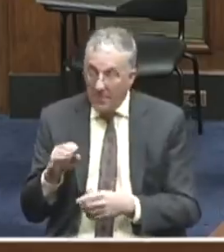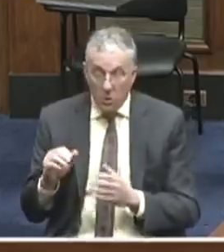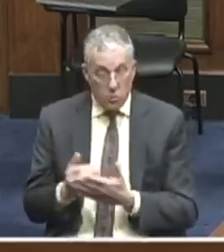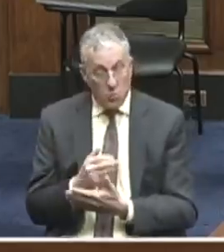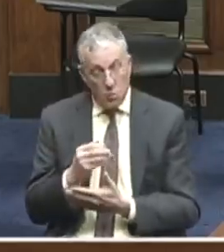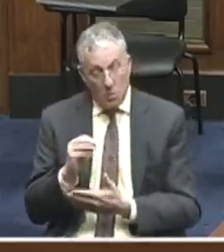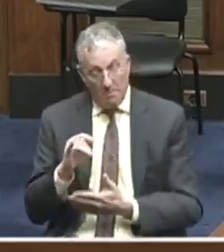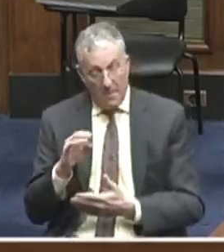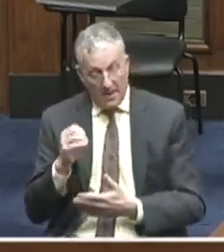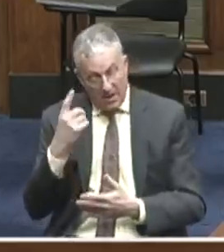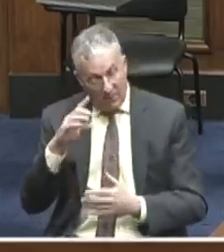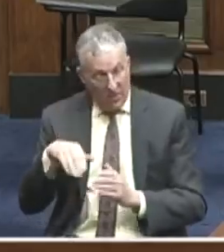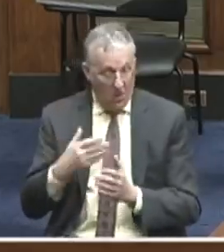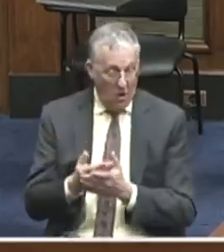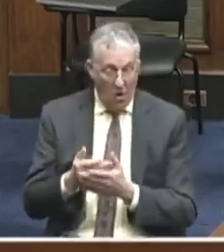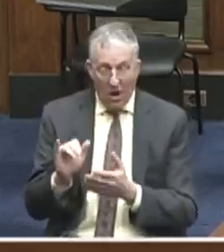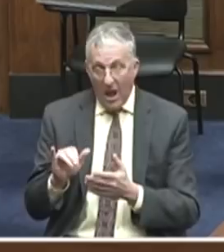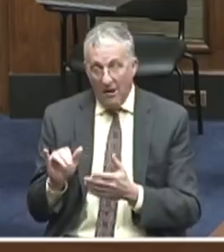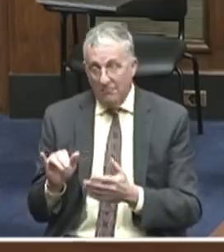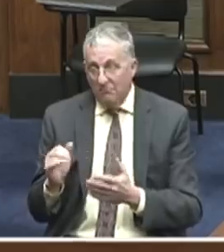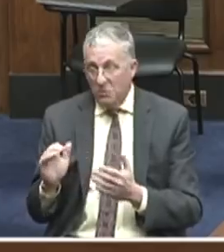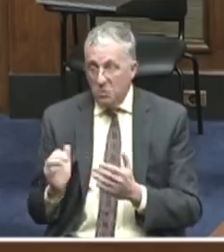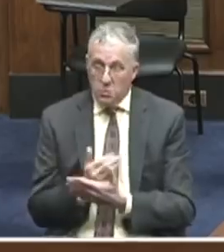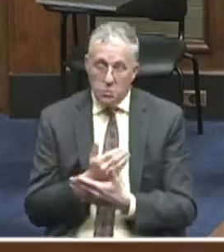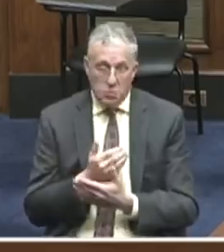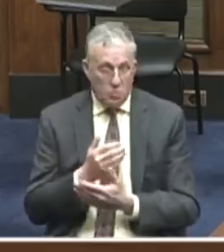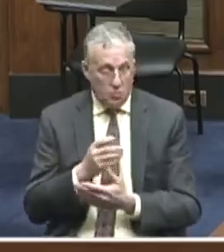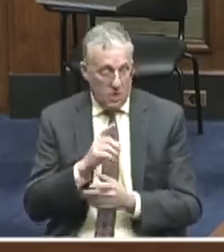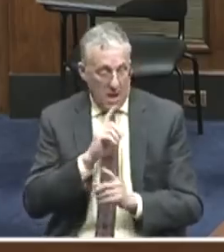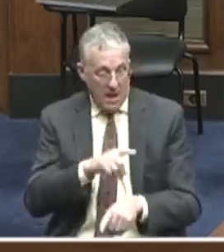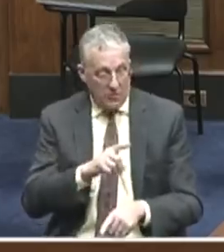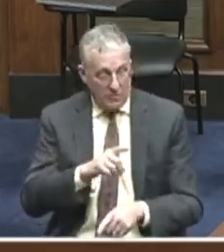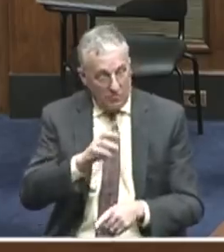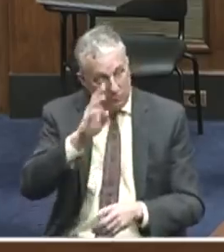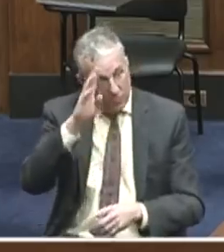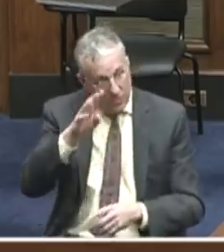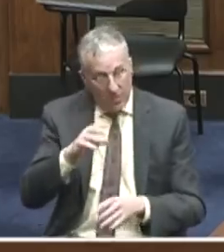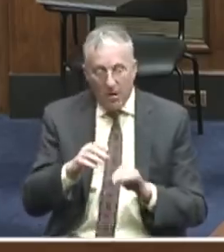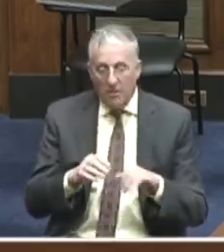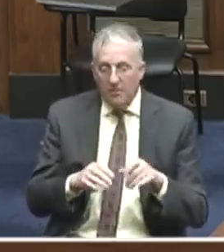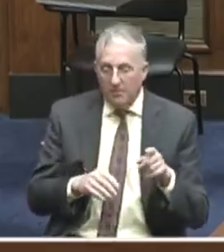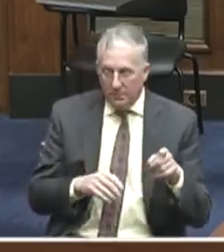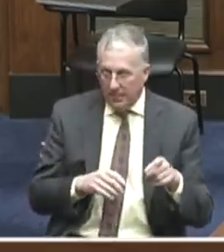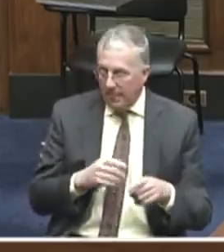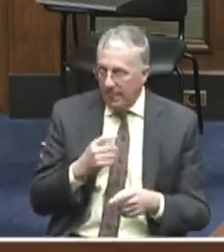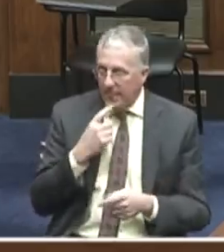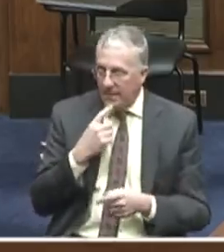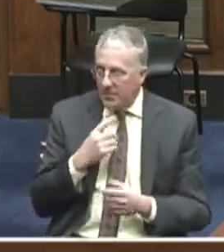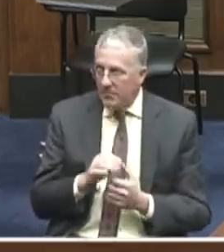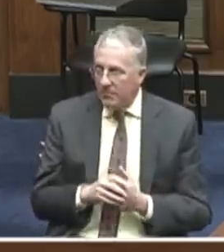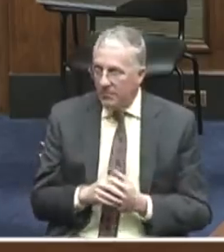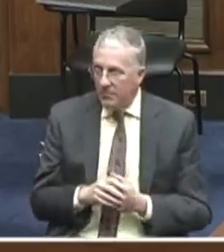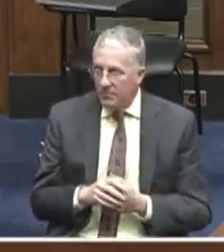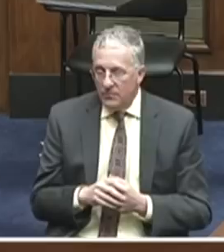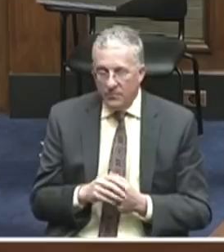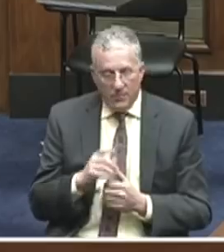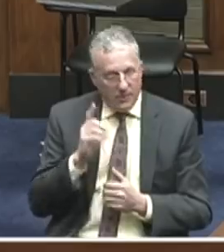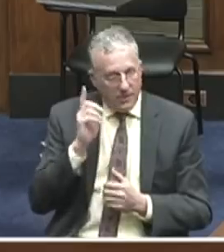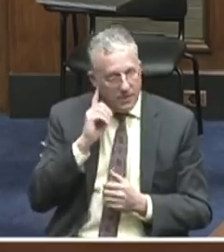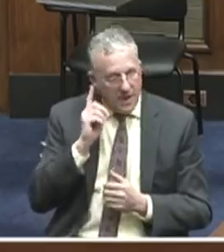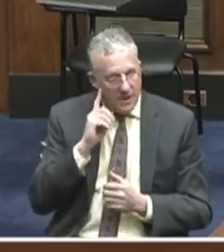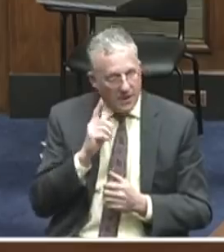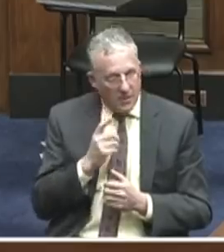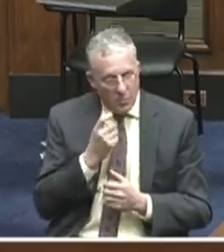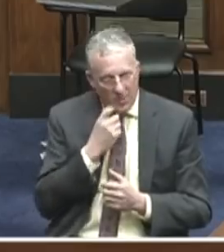like it's their newfound answer. Oh, by the way, I heard one of our persons